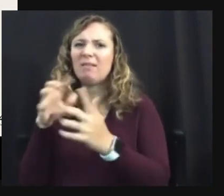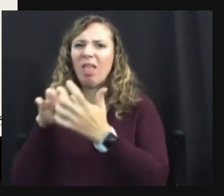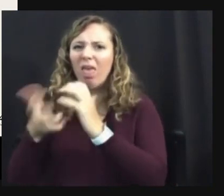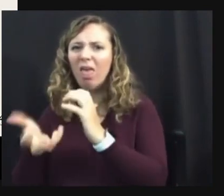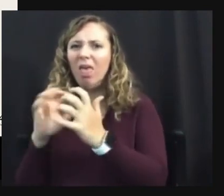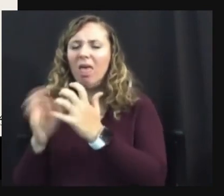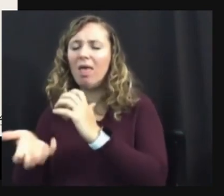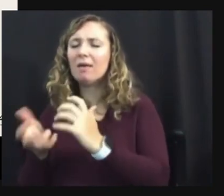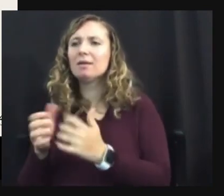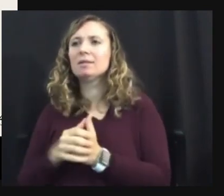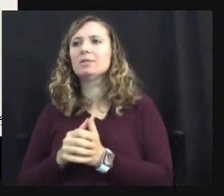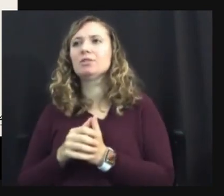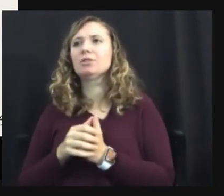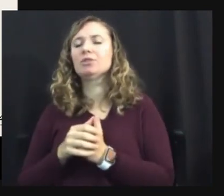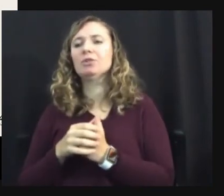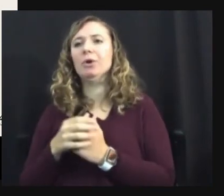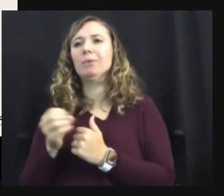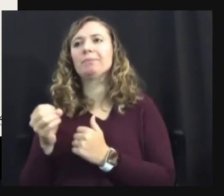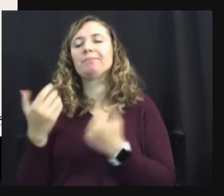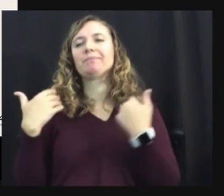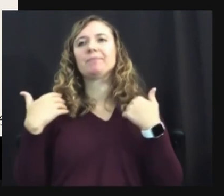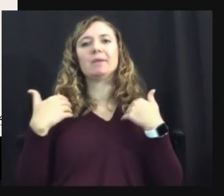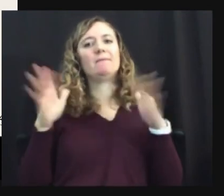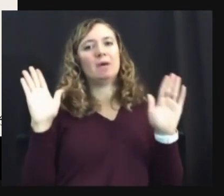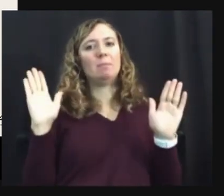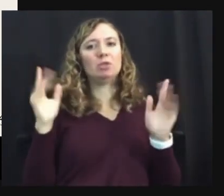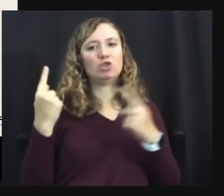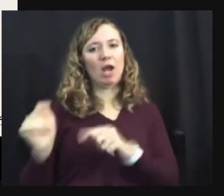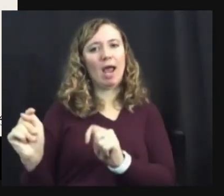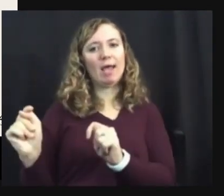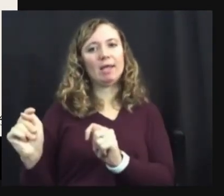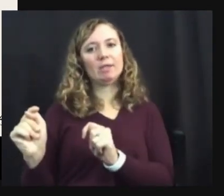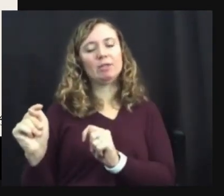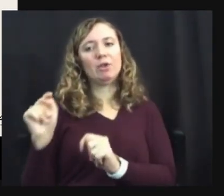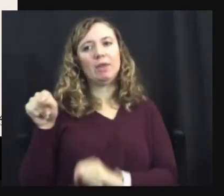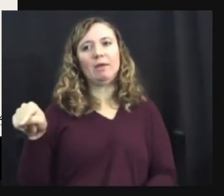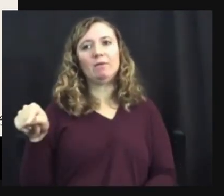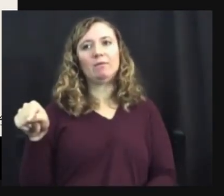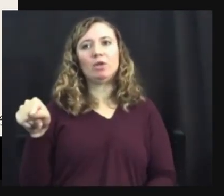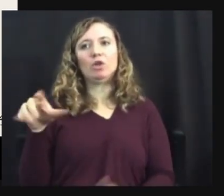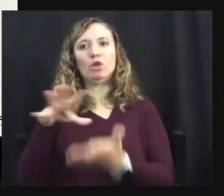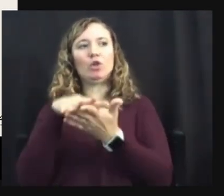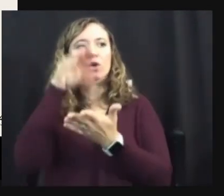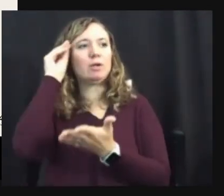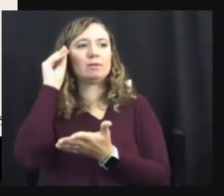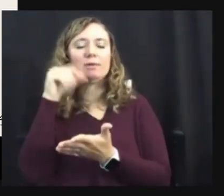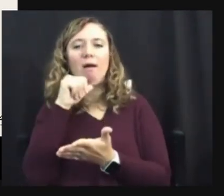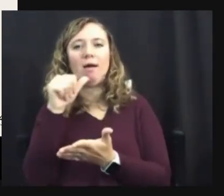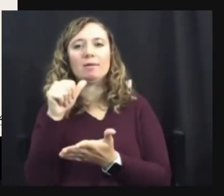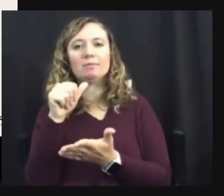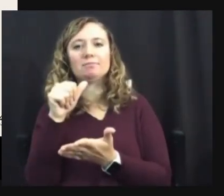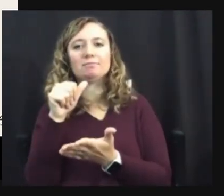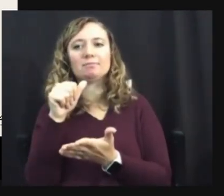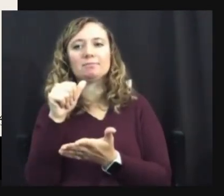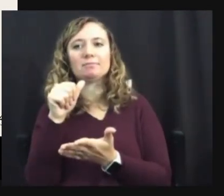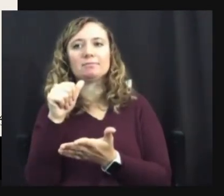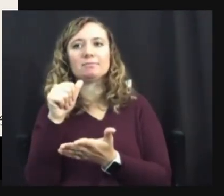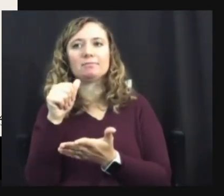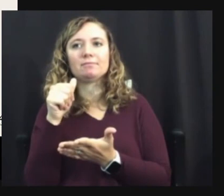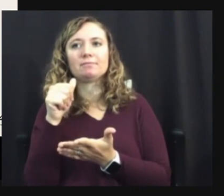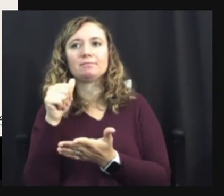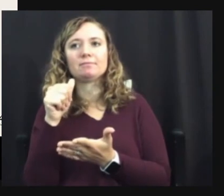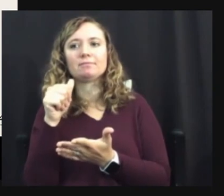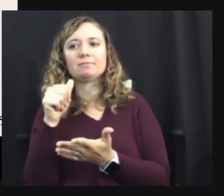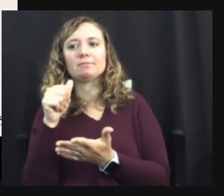learned helplessness. Um, and so, uh, you know, it could very much be neurodivergent